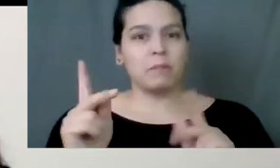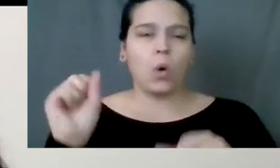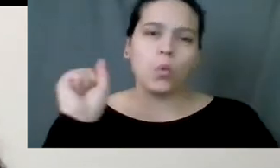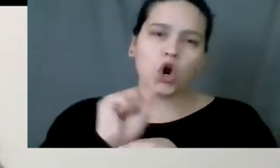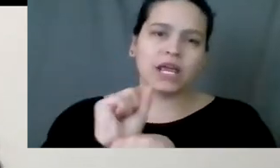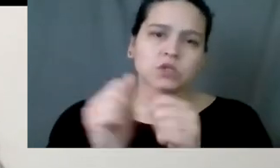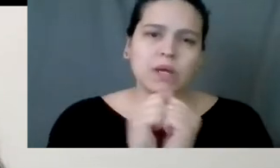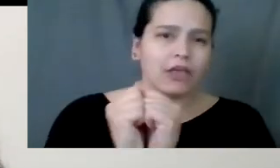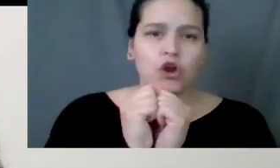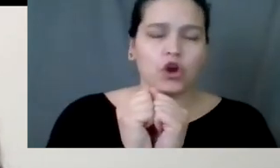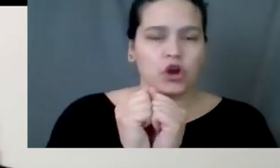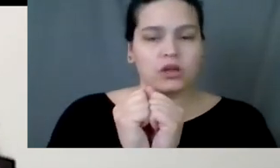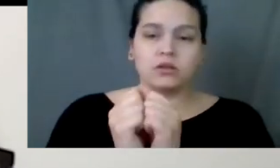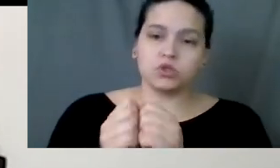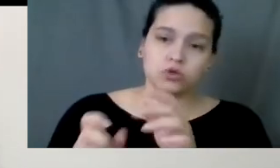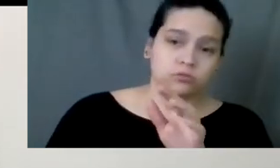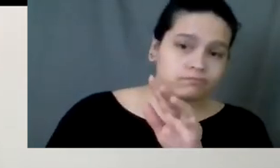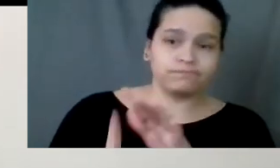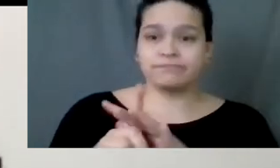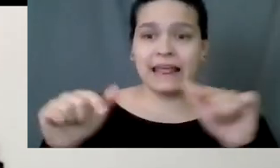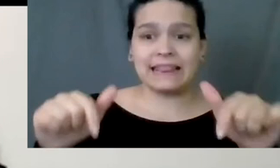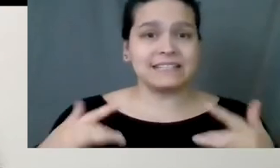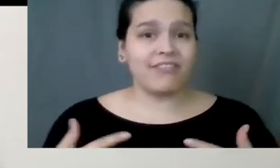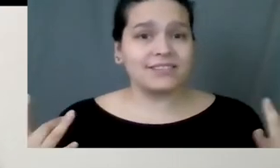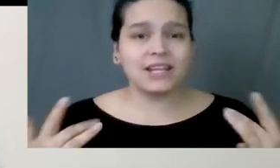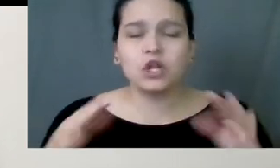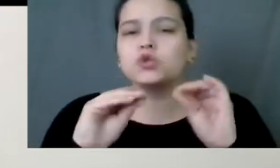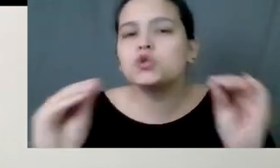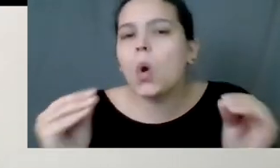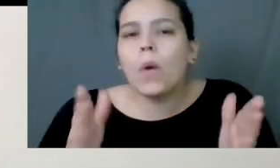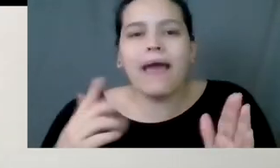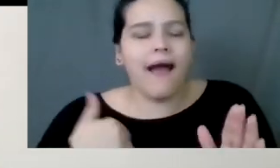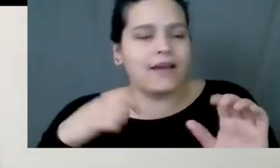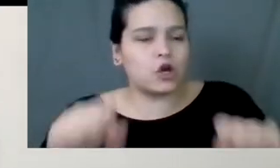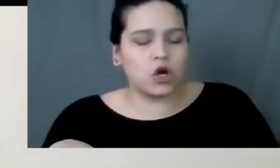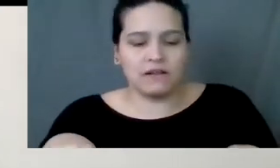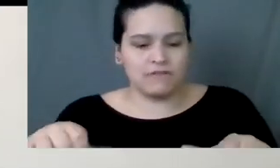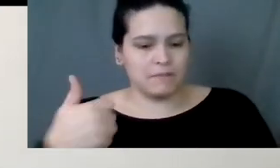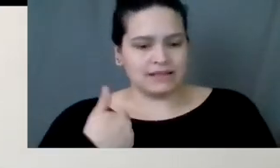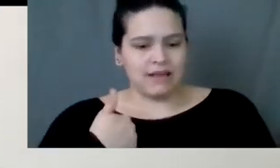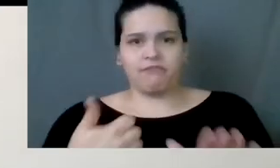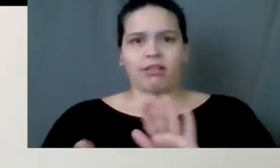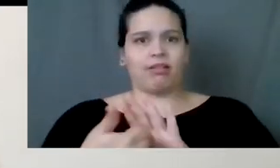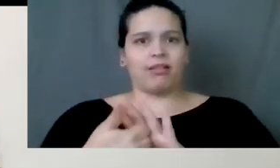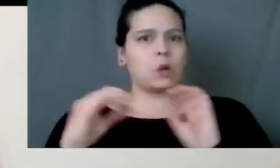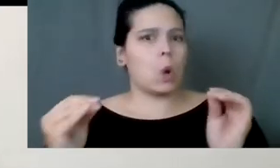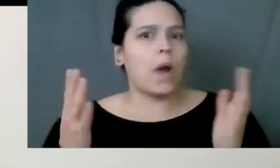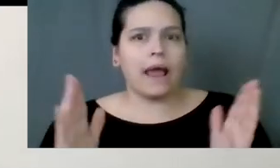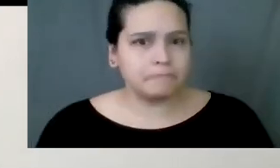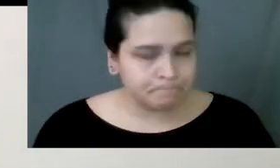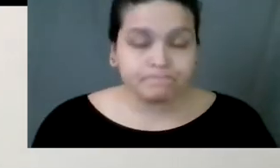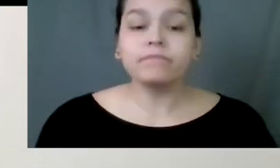people working together to bring you these events. And there is no way that I could have done this all by myself.